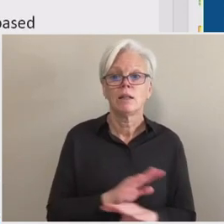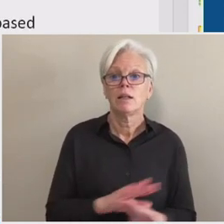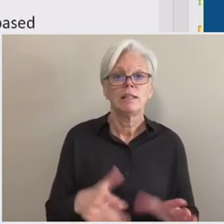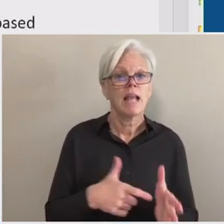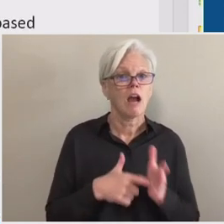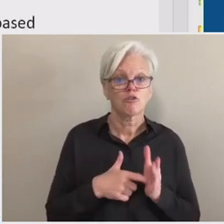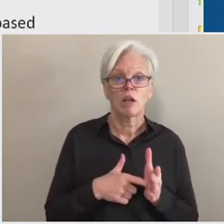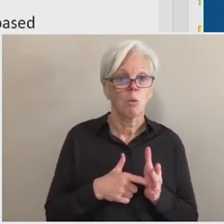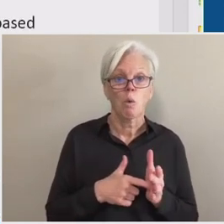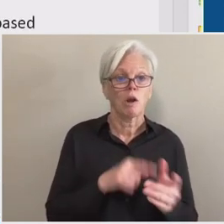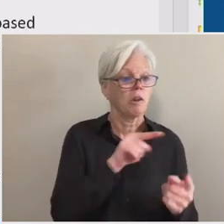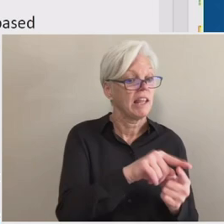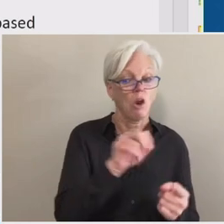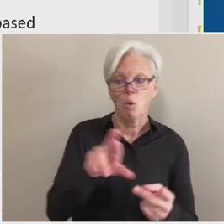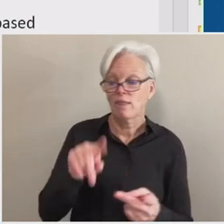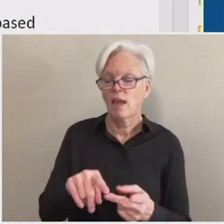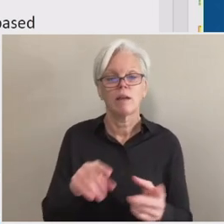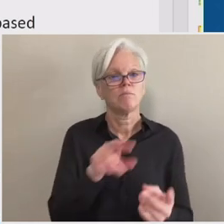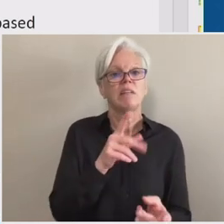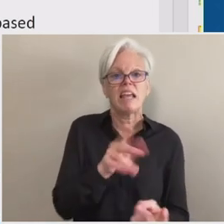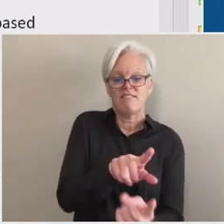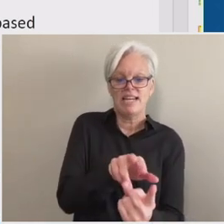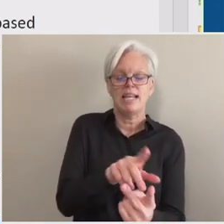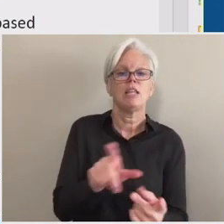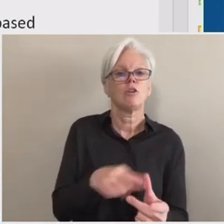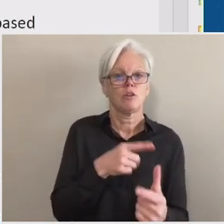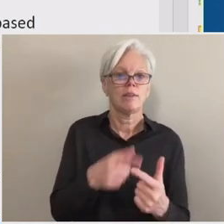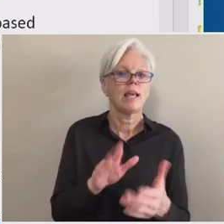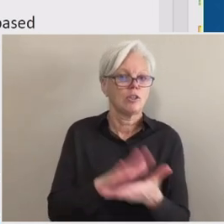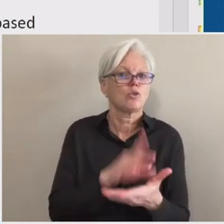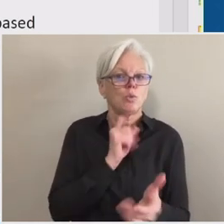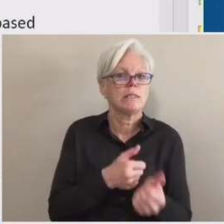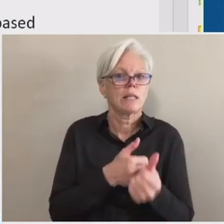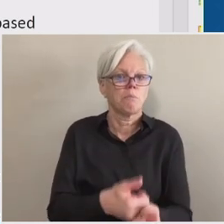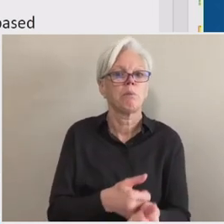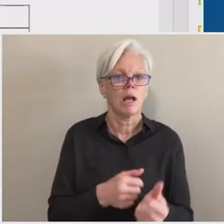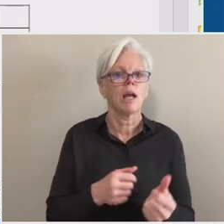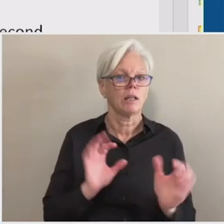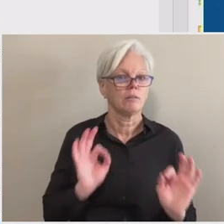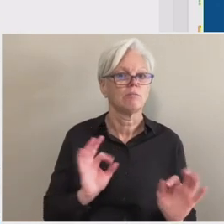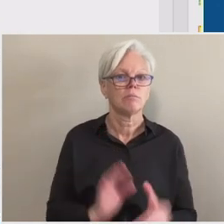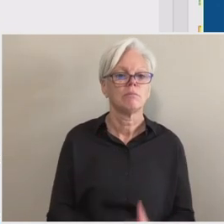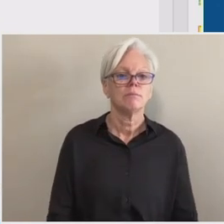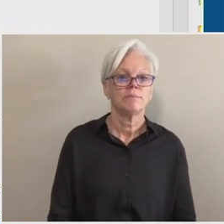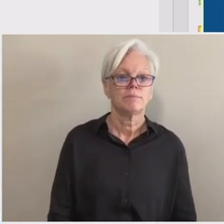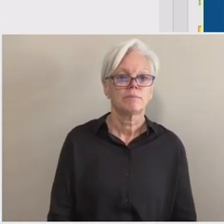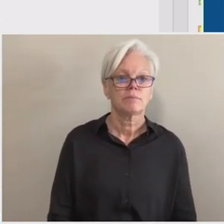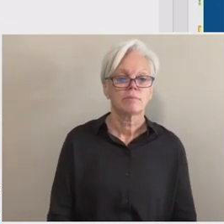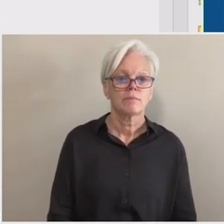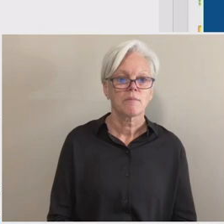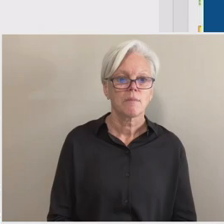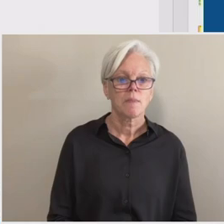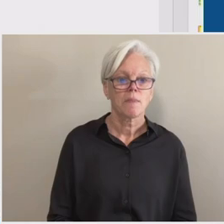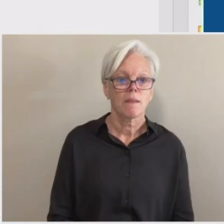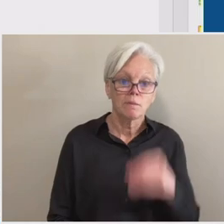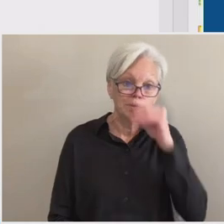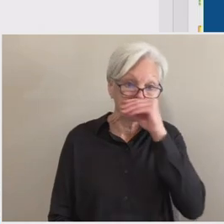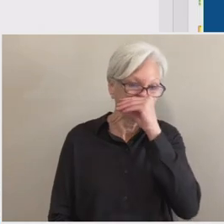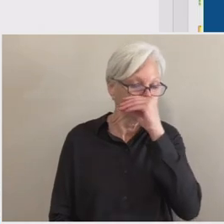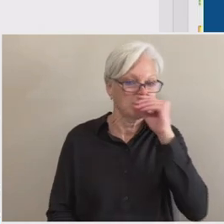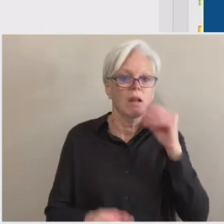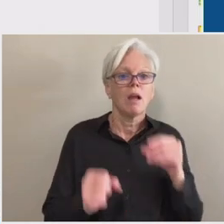one or the other. So if they're doing either of these, they are in compliance. So actually, Vanessa, could you scroll back up a second? Yeah, here we go.